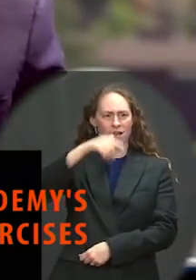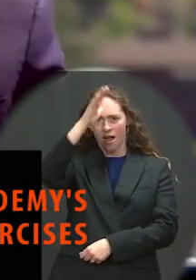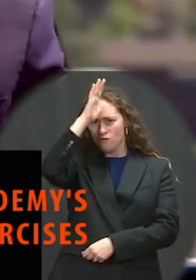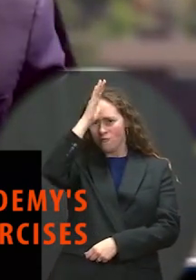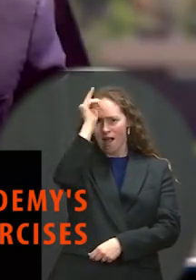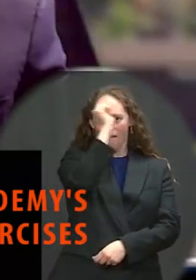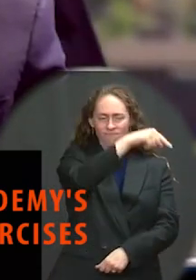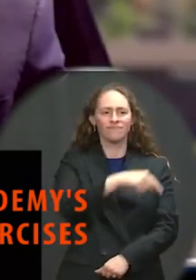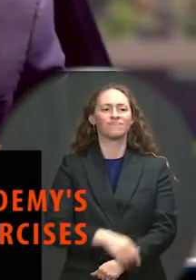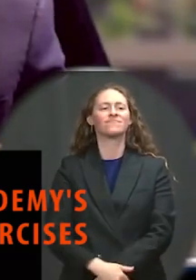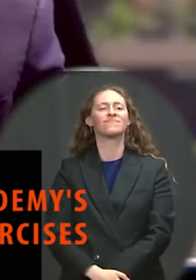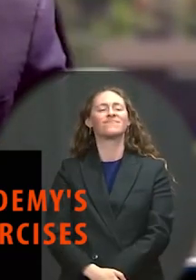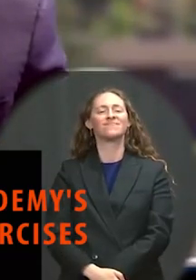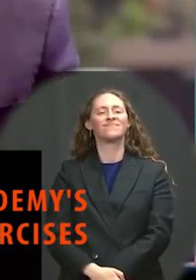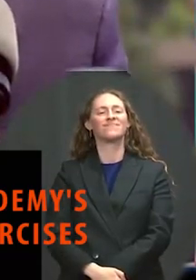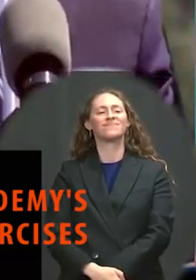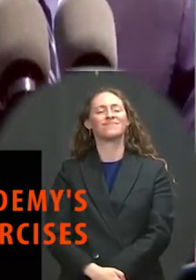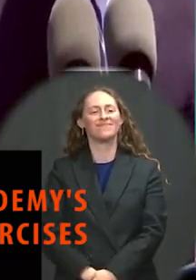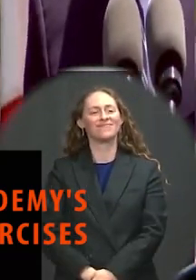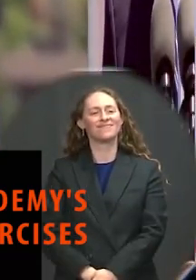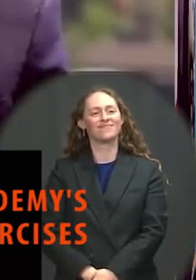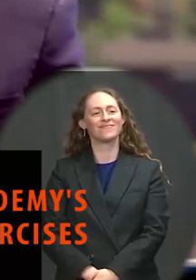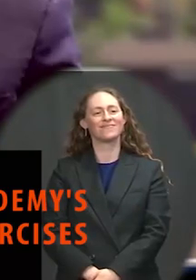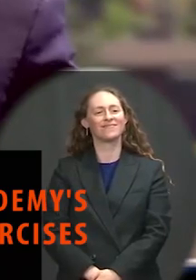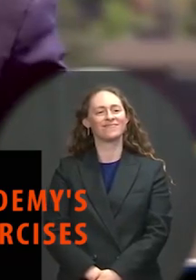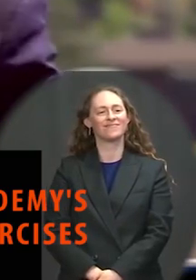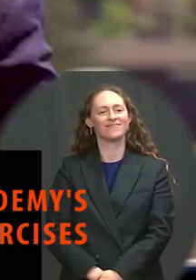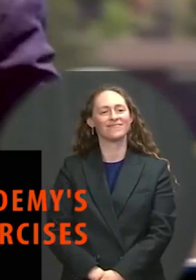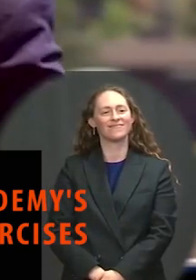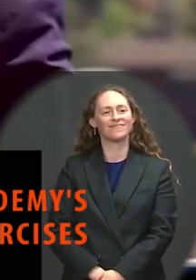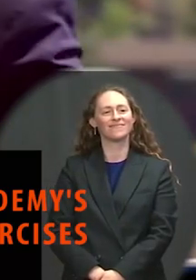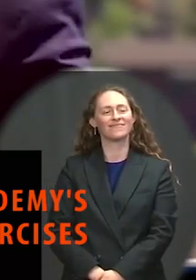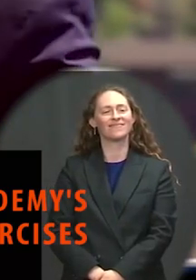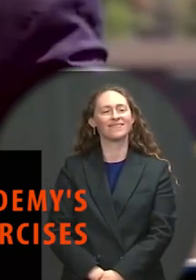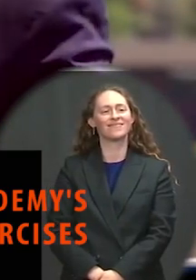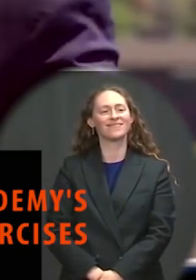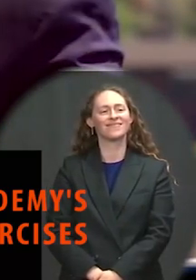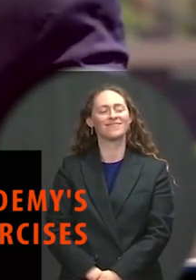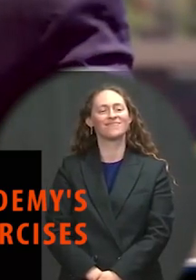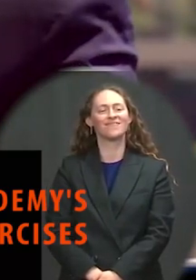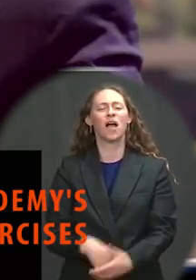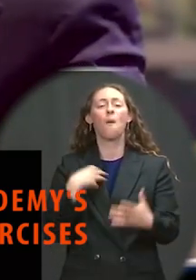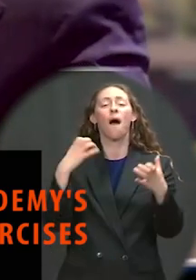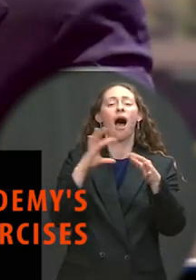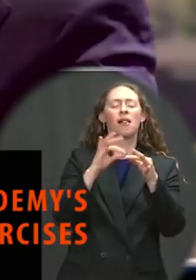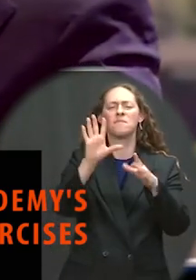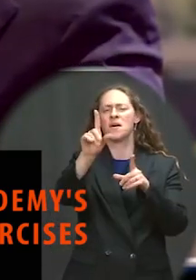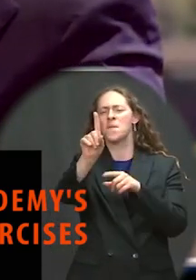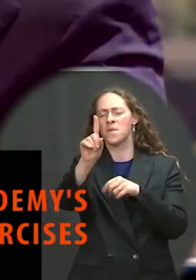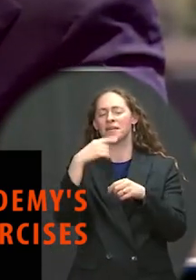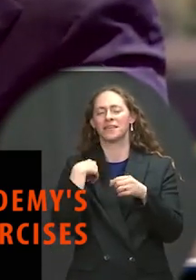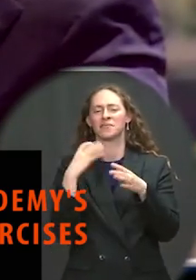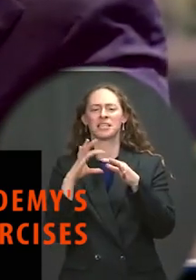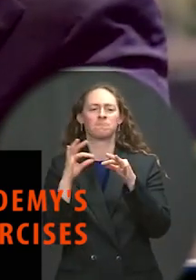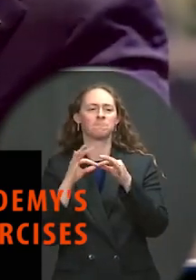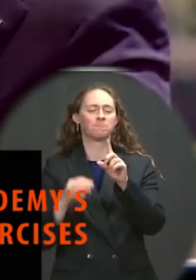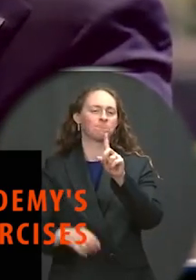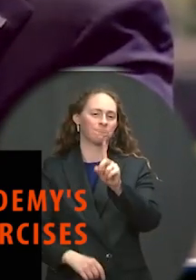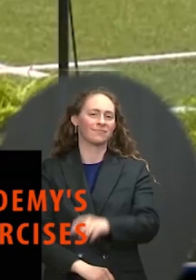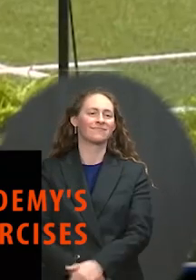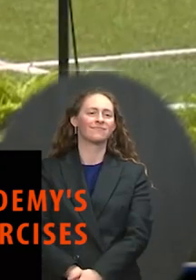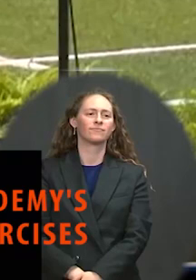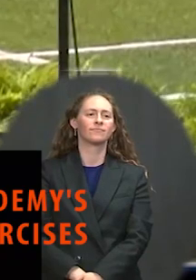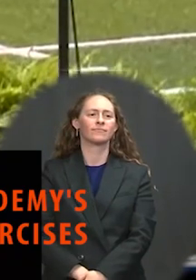Biden to Hunter, his mother's maiden name. Well, let me say it another way. In 2013, I think I gave the commencement here,